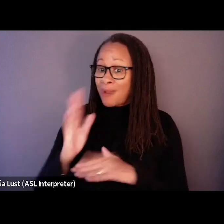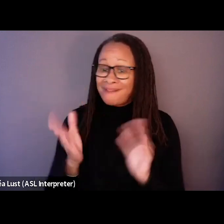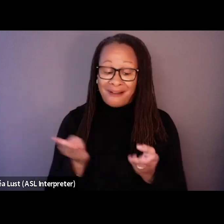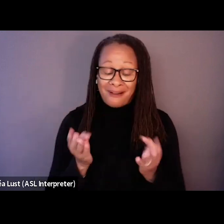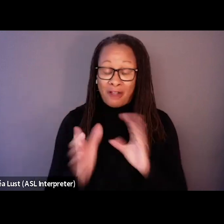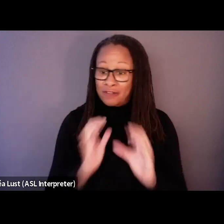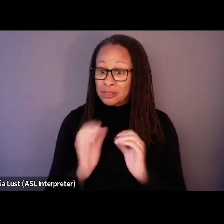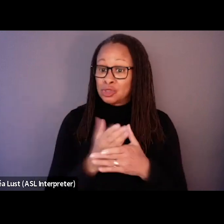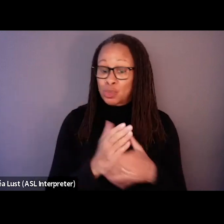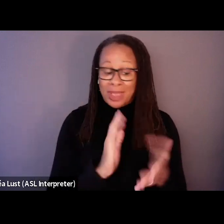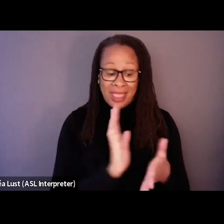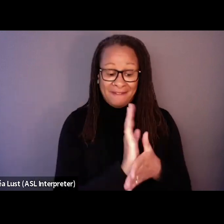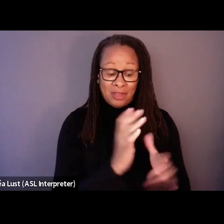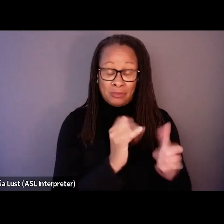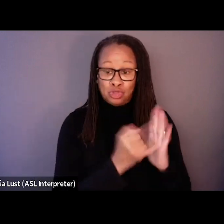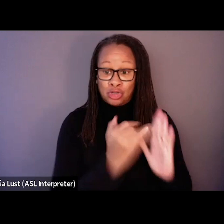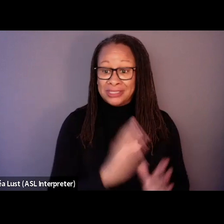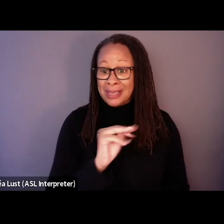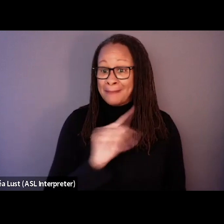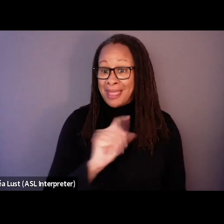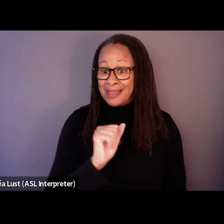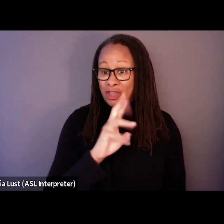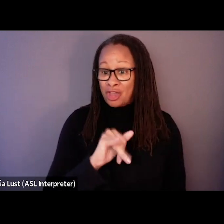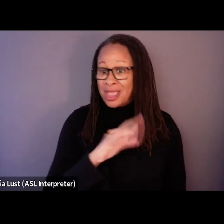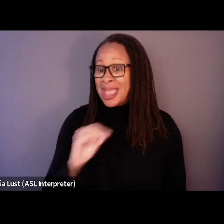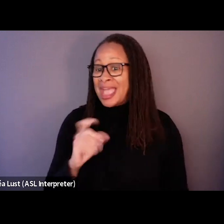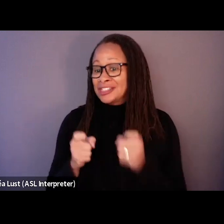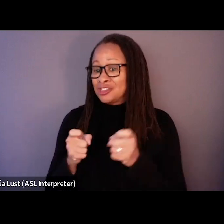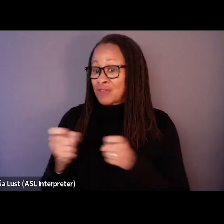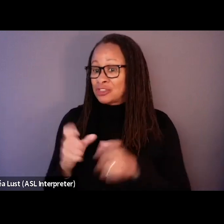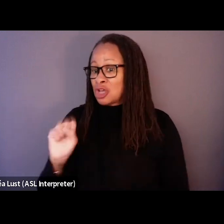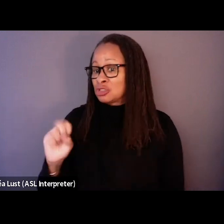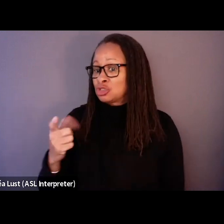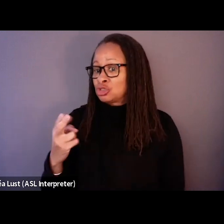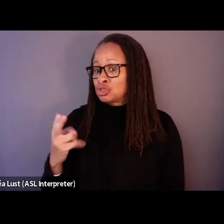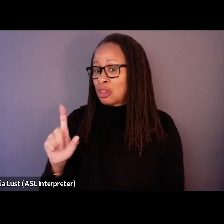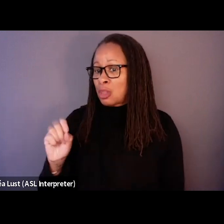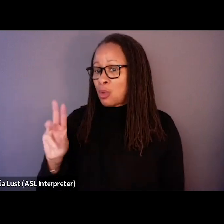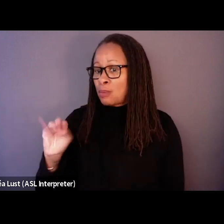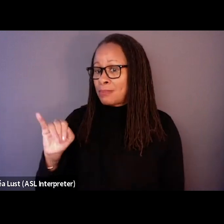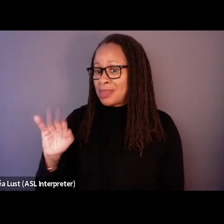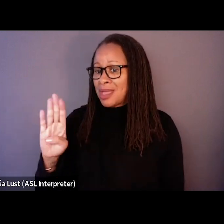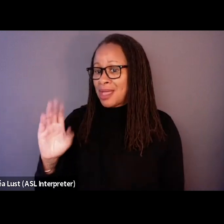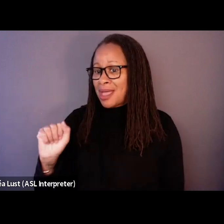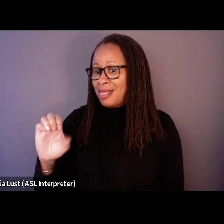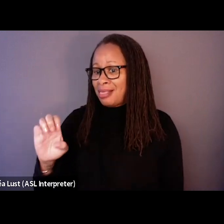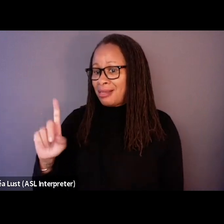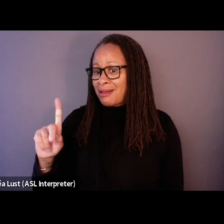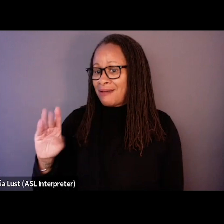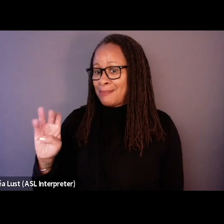between film journalist Matt Carey and director Shlomi Alkovitz, whose film Black Notebooks, Run It,